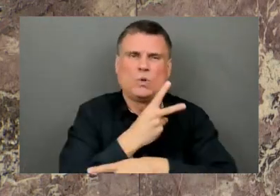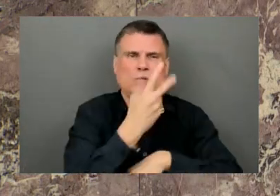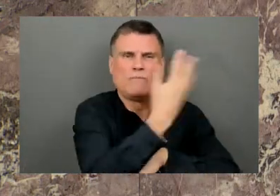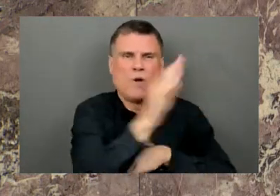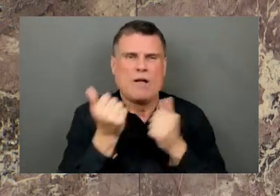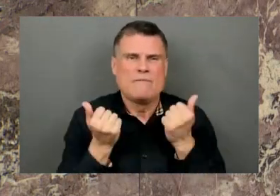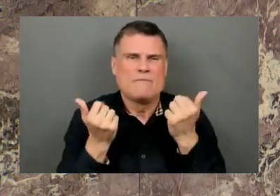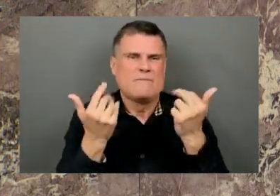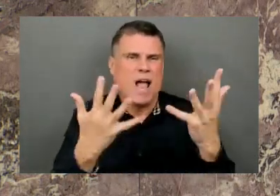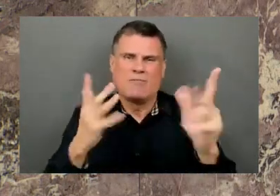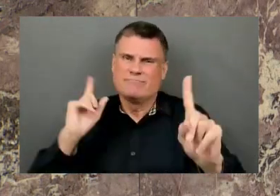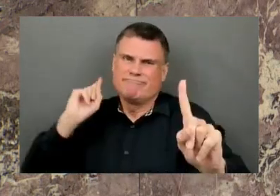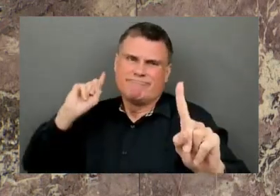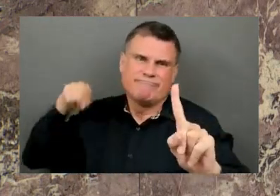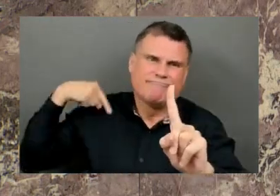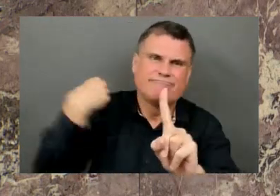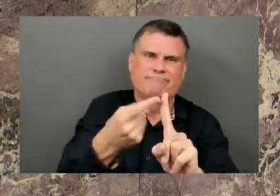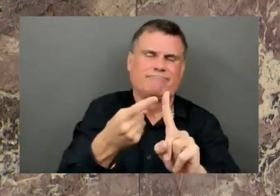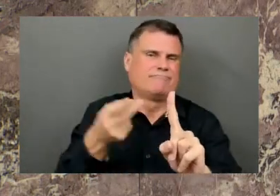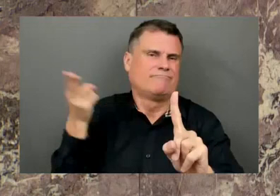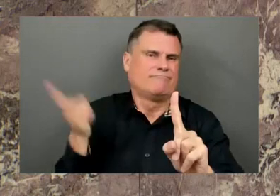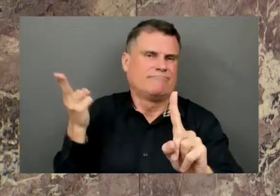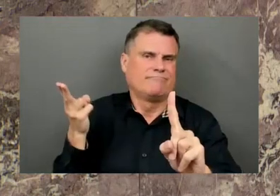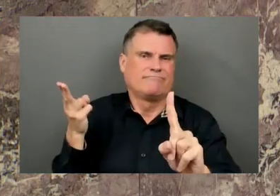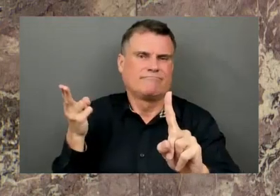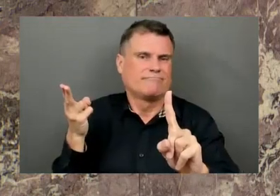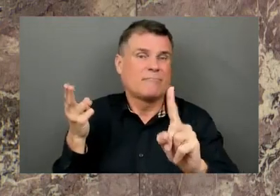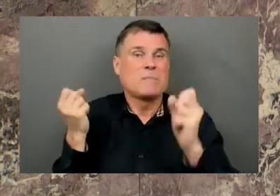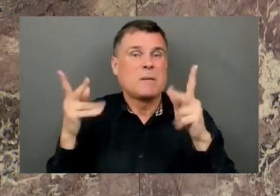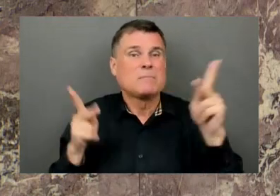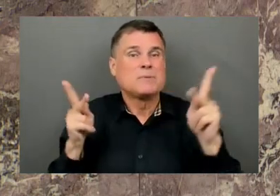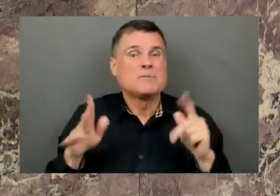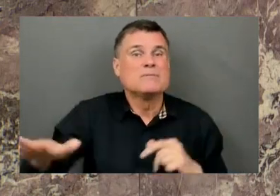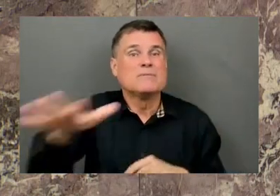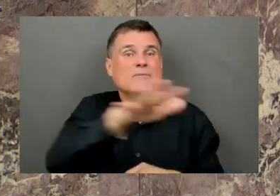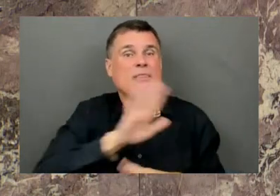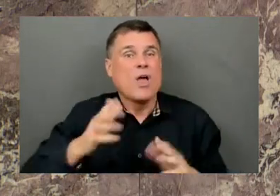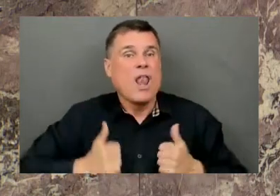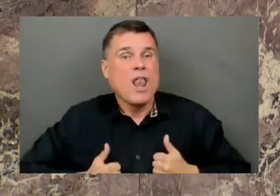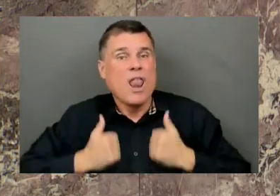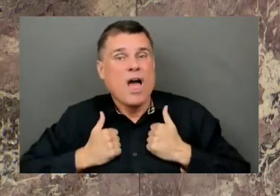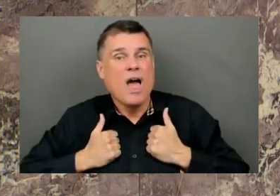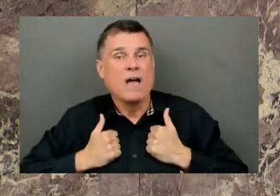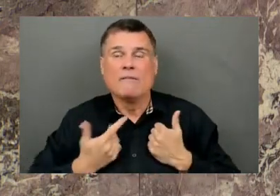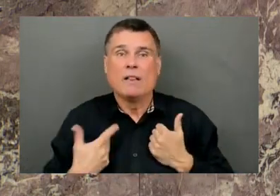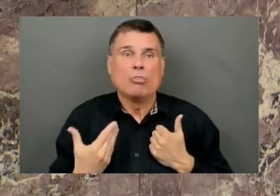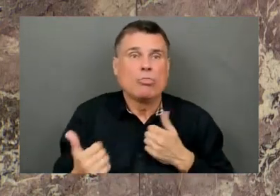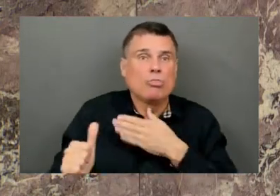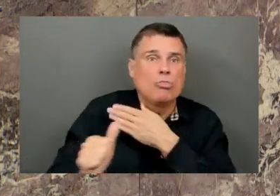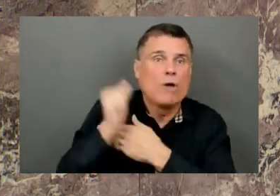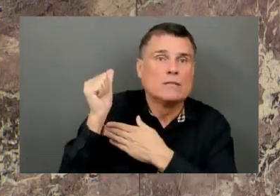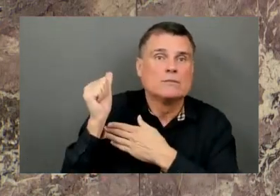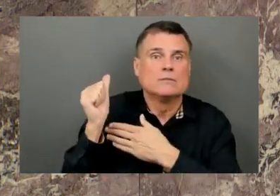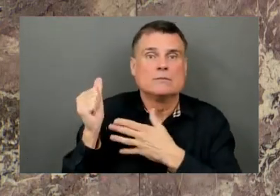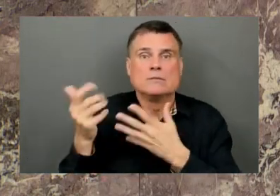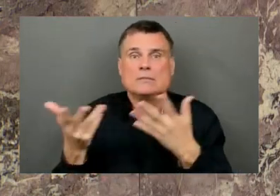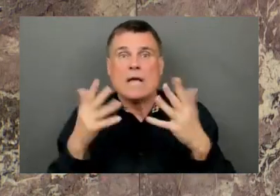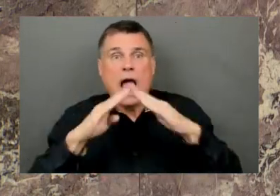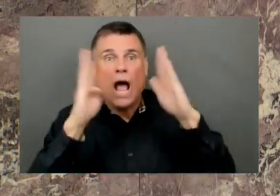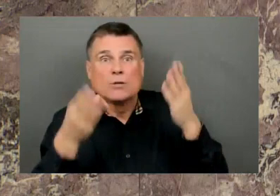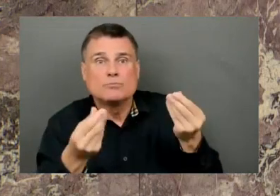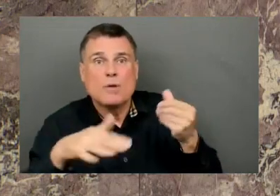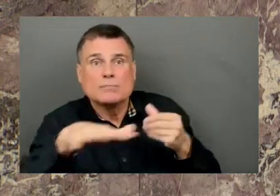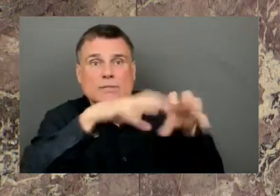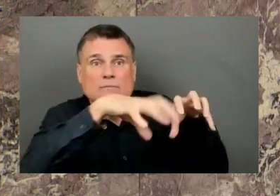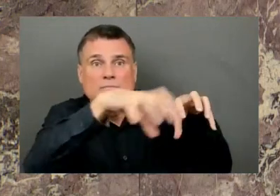These fires threatened the safety and livelihoods of people across B.C. Selfless individuals fought hard on B.C.'s front lines to